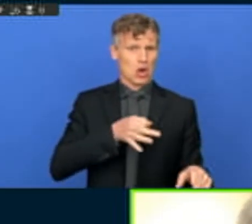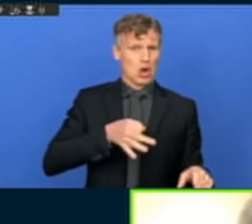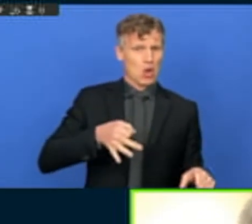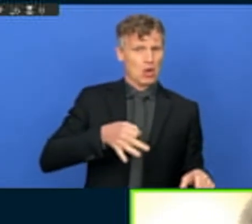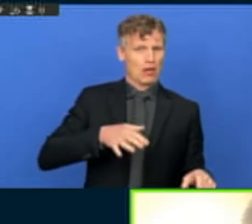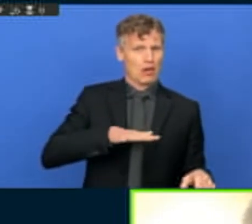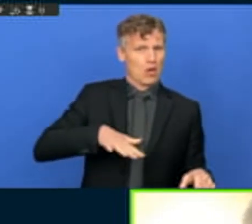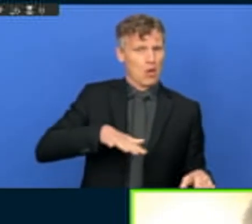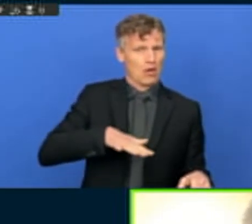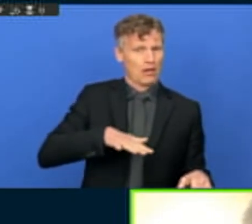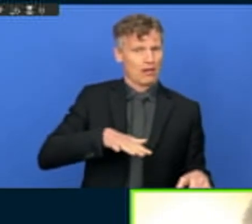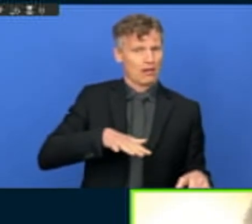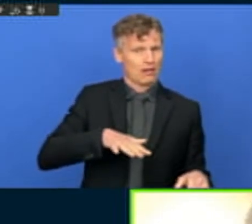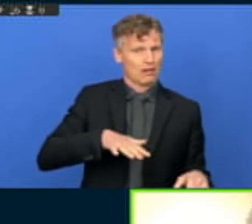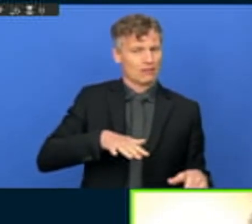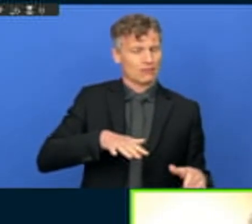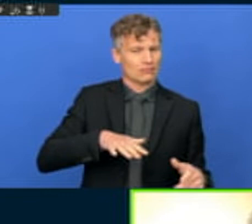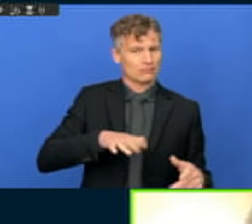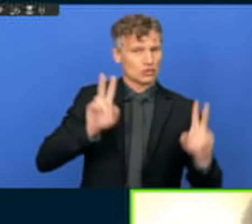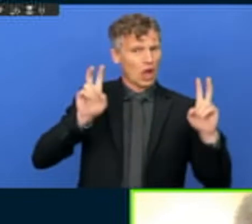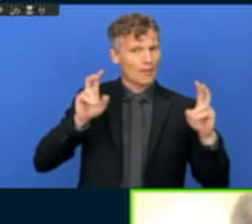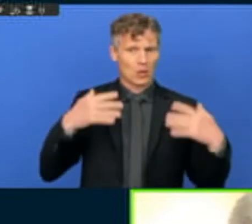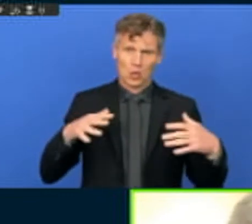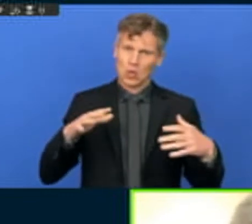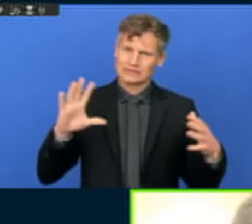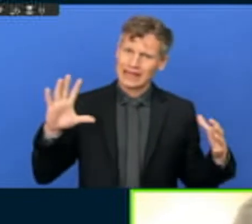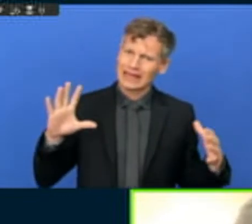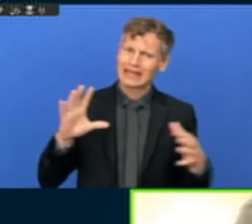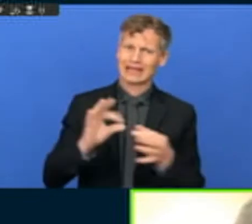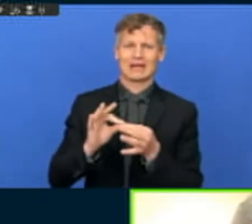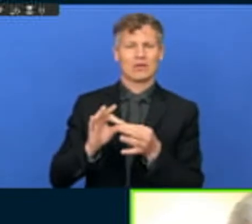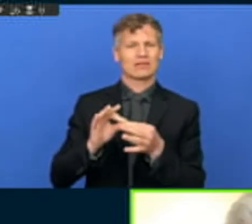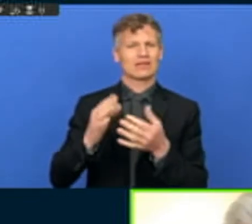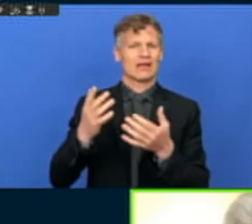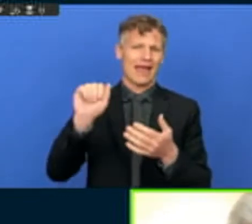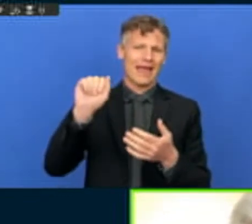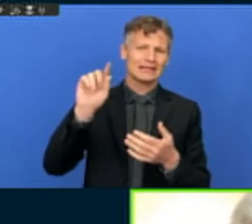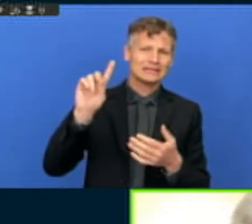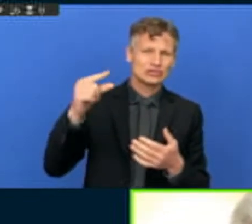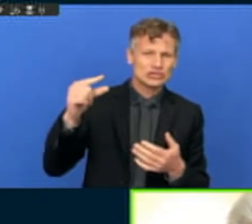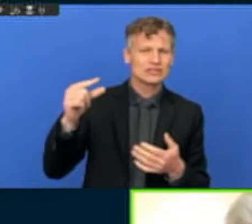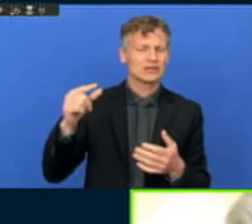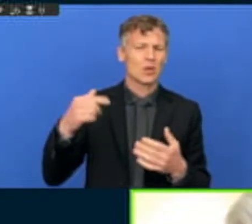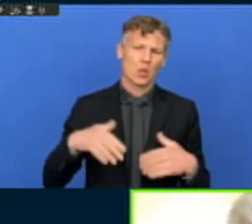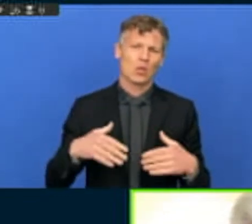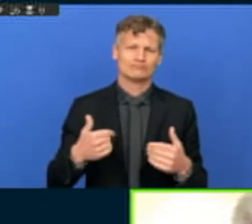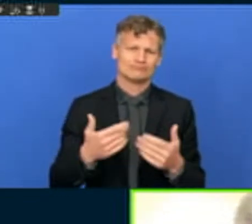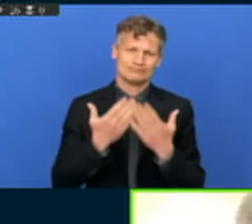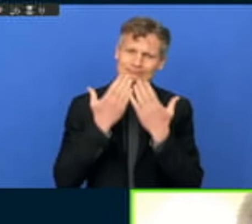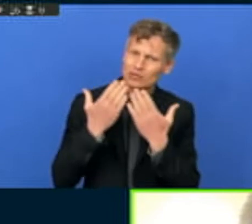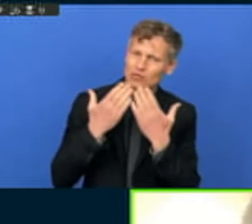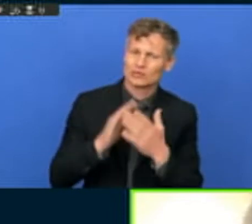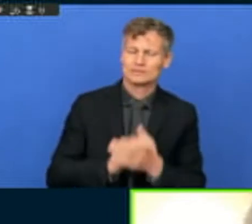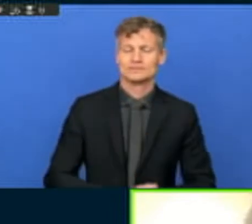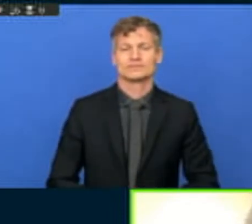regional debate on sustainable development. This is really much appreciated. Just a few words on this urbanization